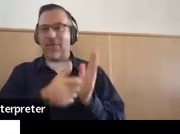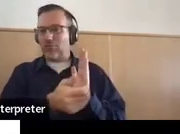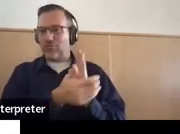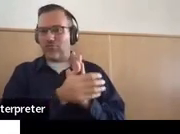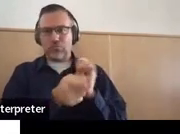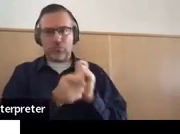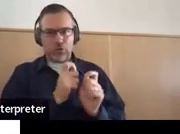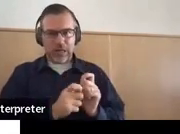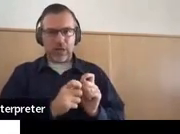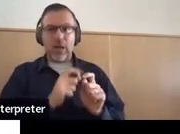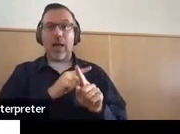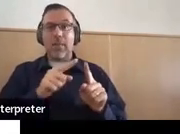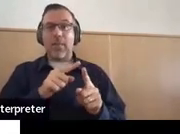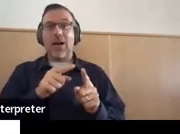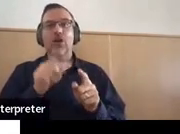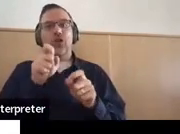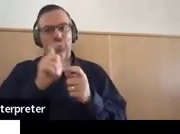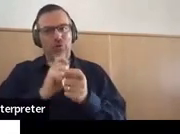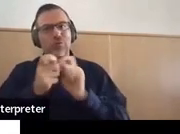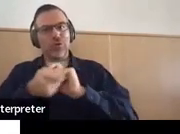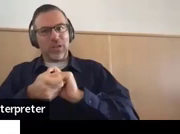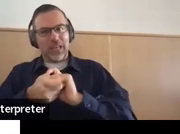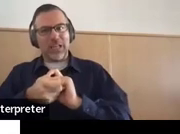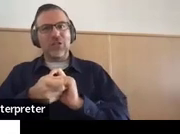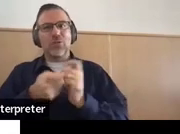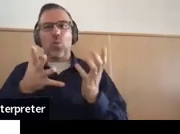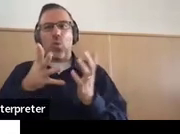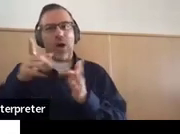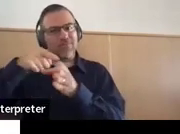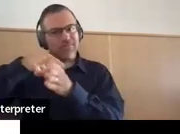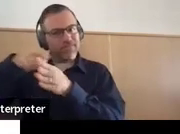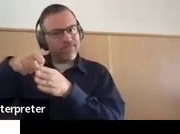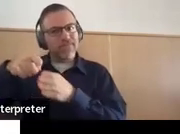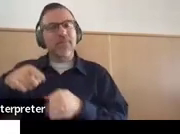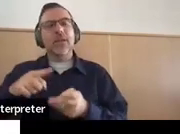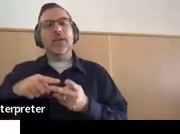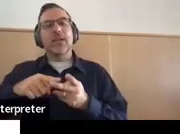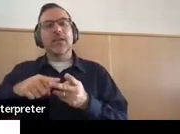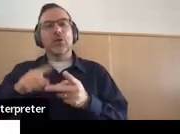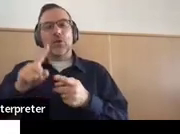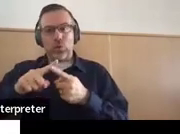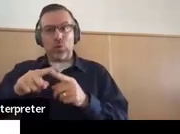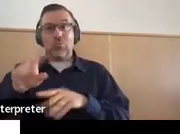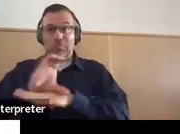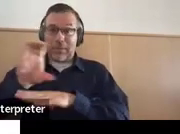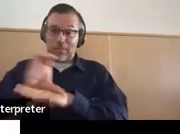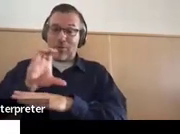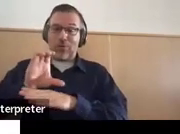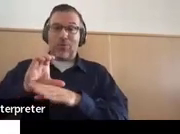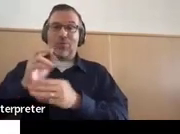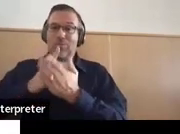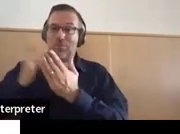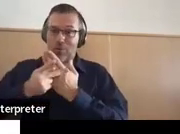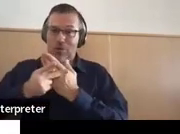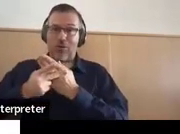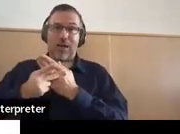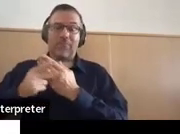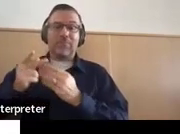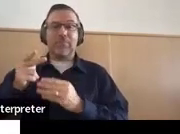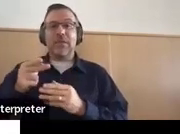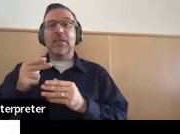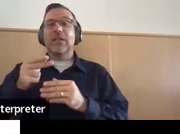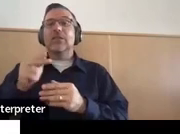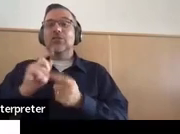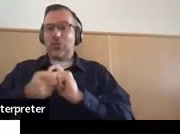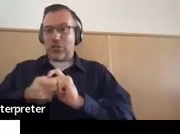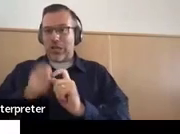can update the course of study, update the language in section nine and the goals of section five to